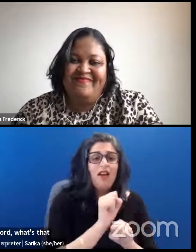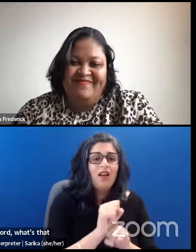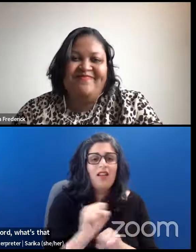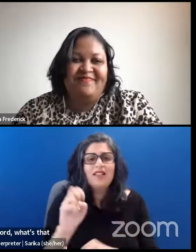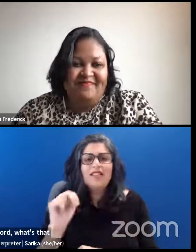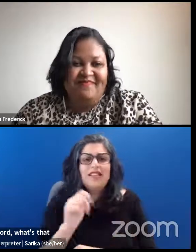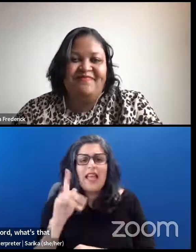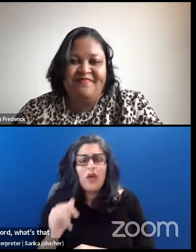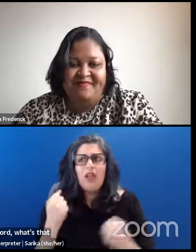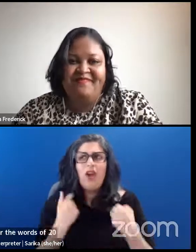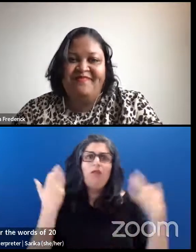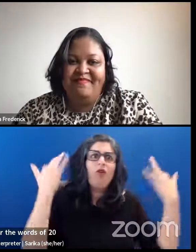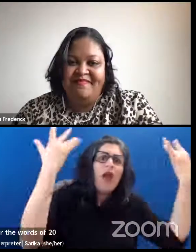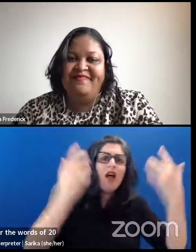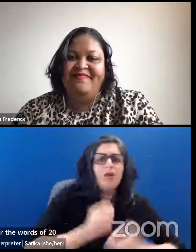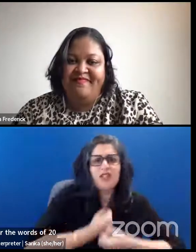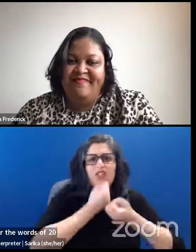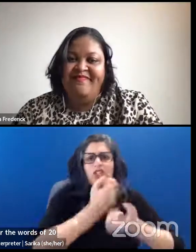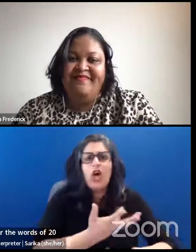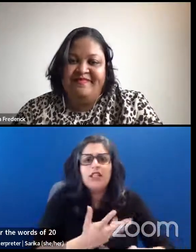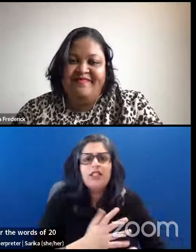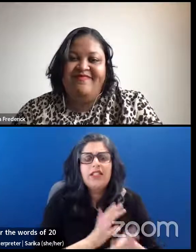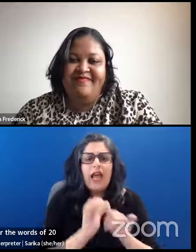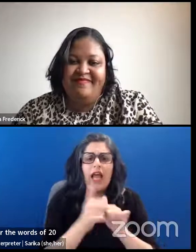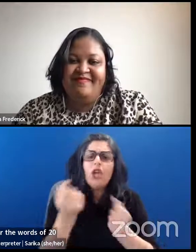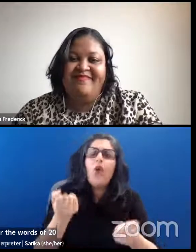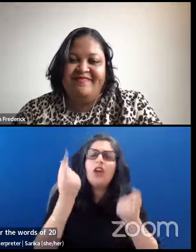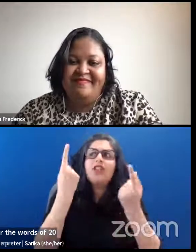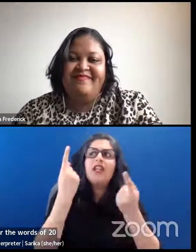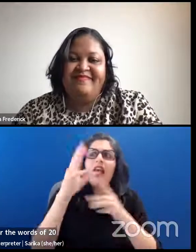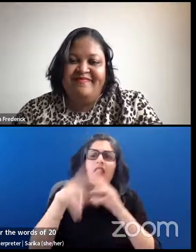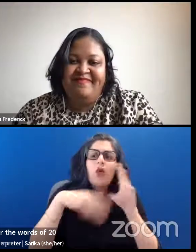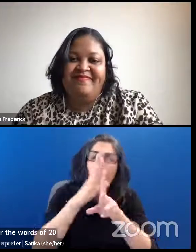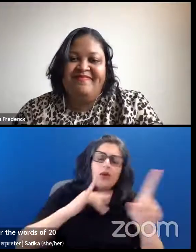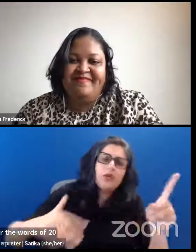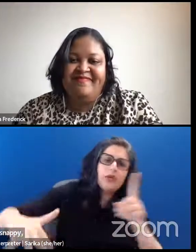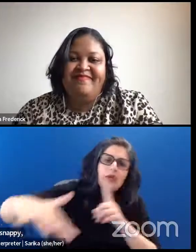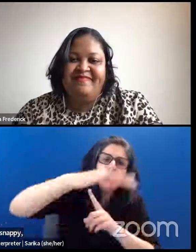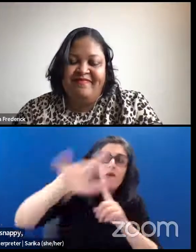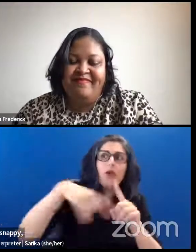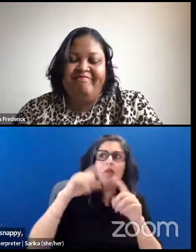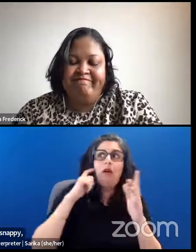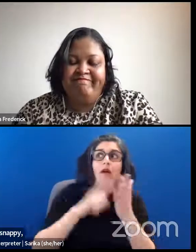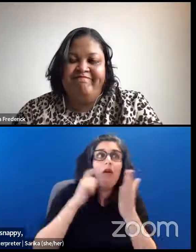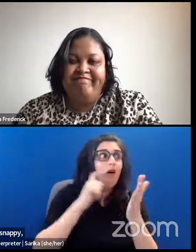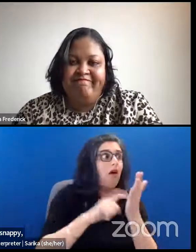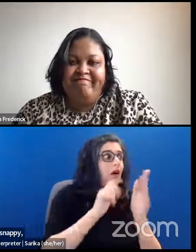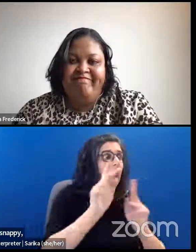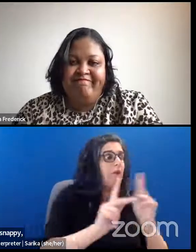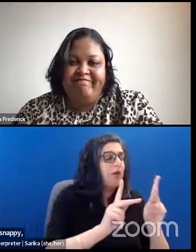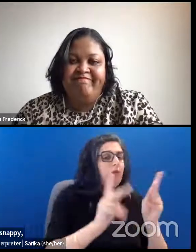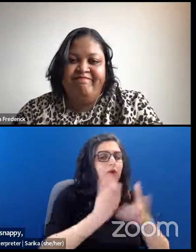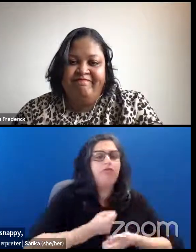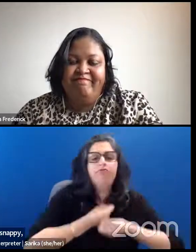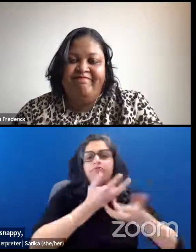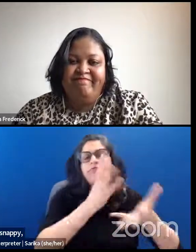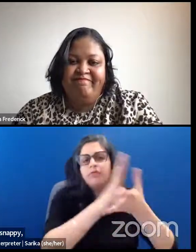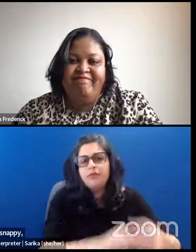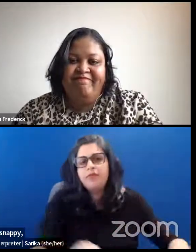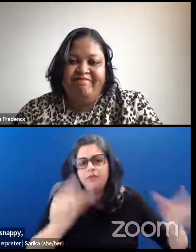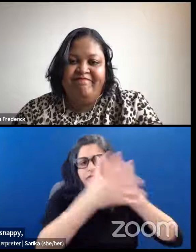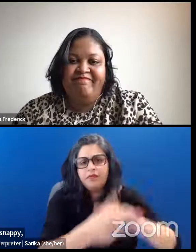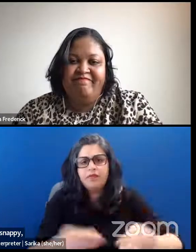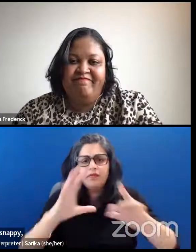overwhelmed, exhausted, you know, how do you understand the world around you when you are witnessing people telling their authentic story? This